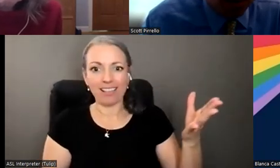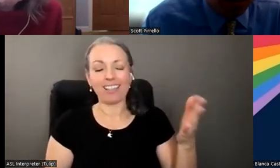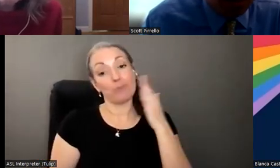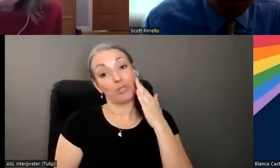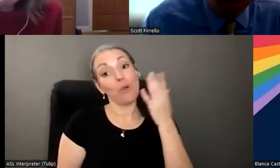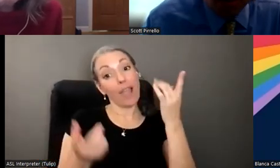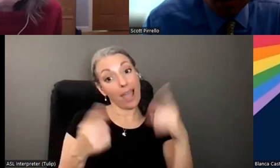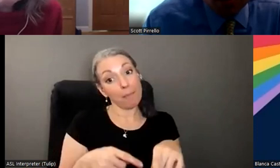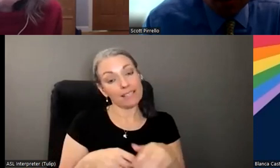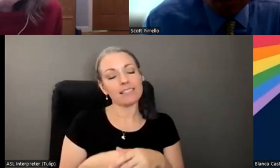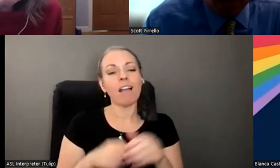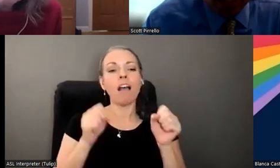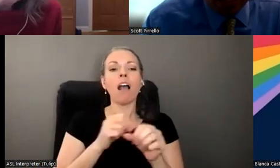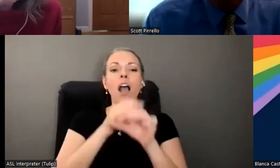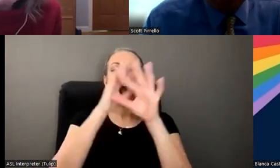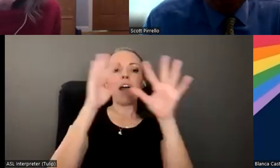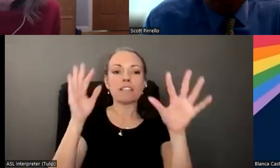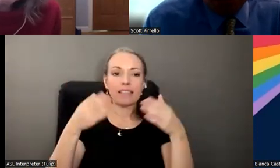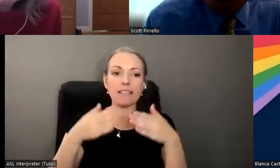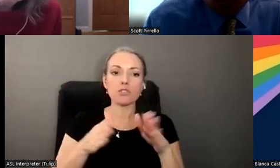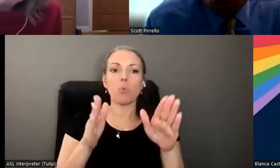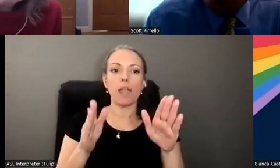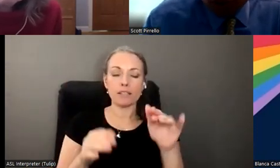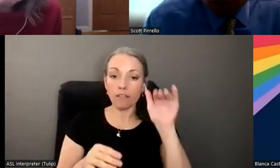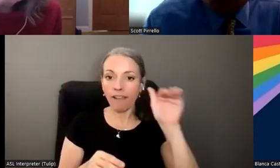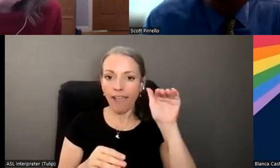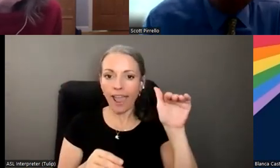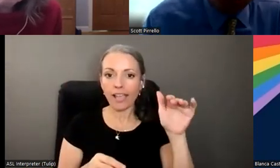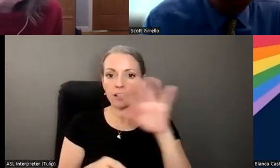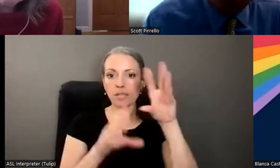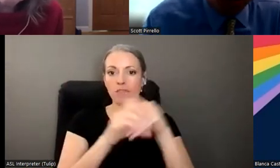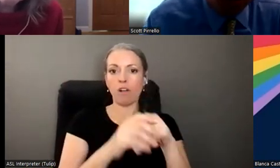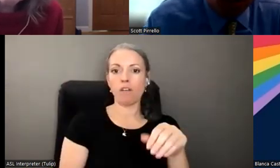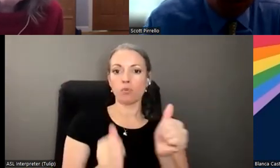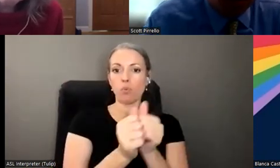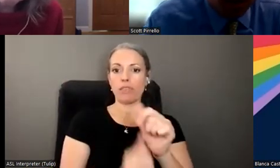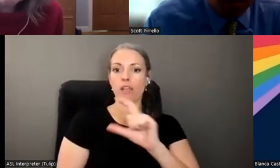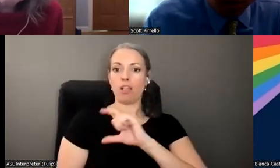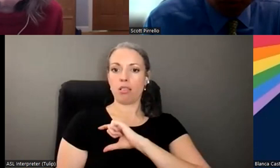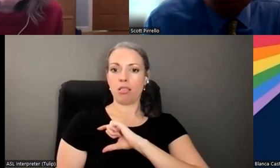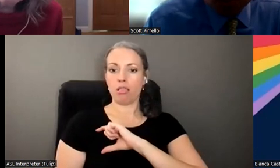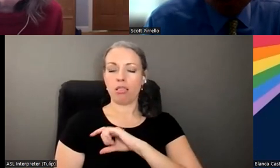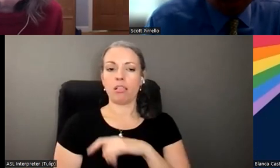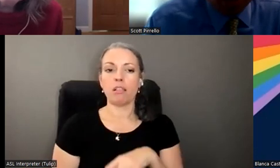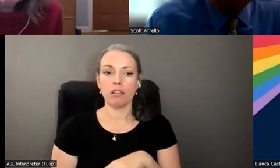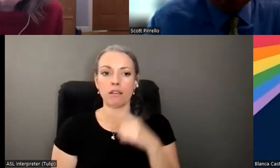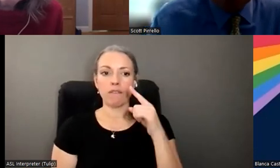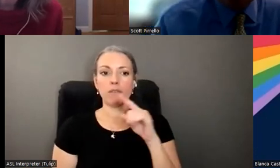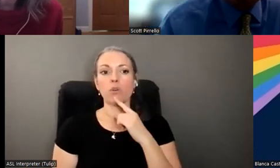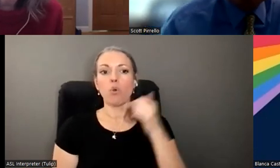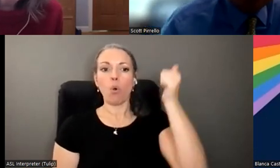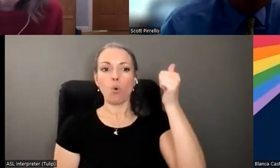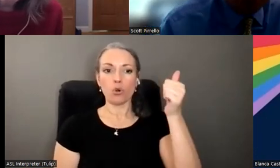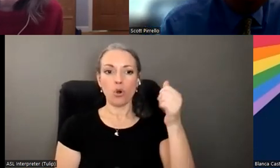then that would obviously is a way to get the attention of law enforcement to launch a criminal, um, elder abuse investigation.